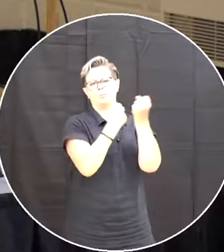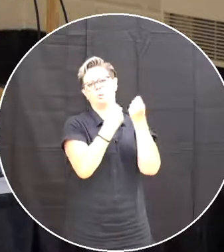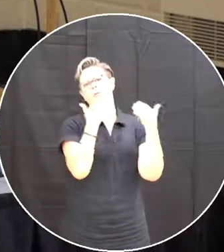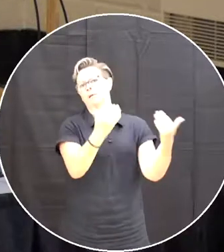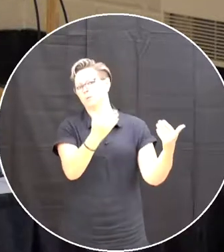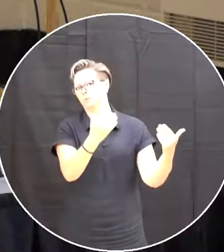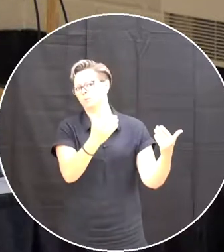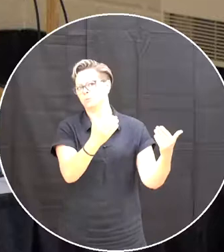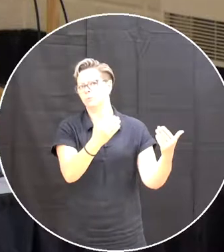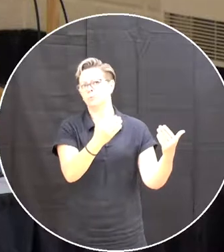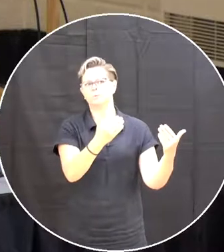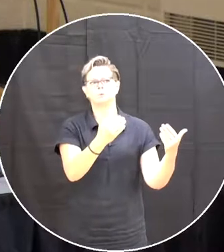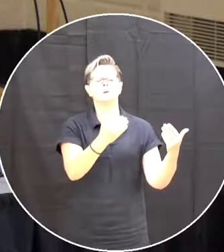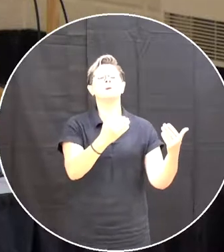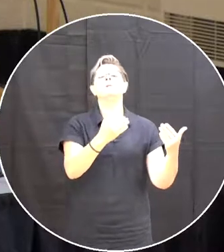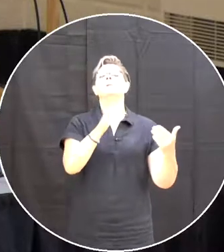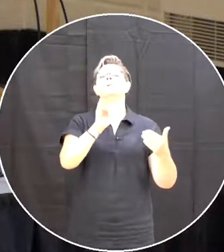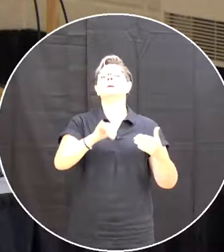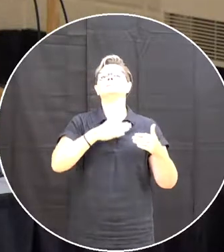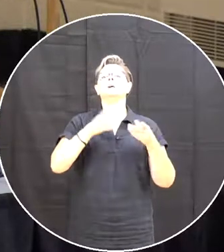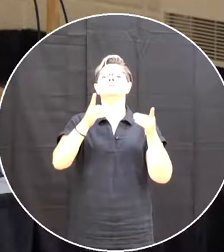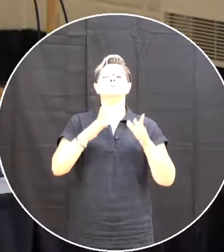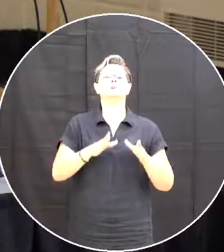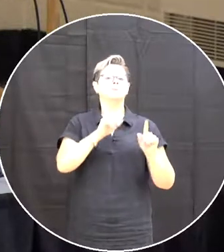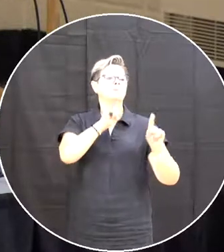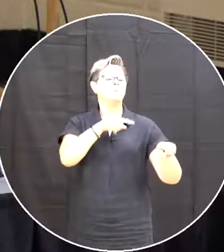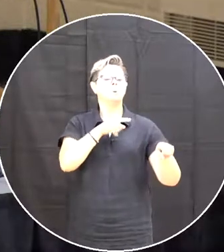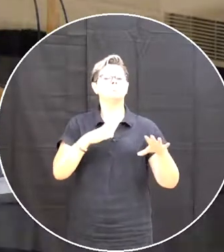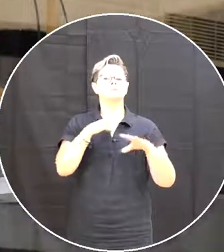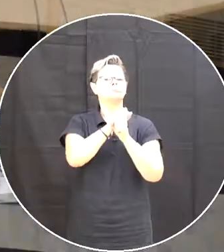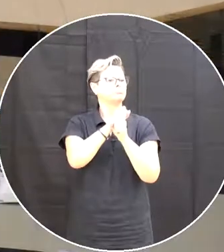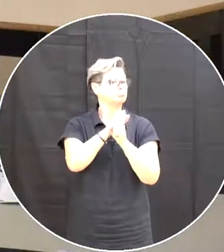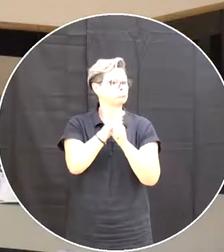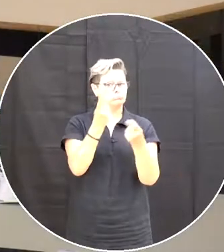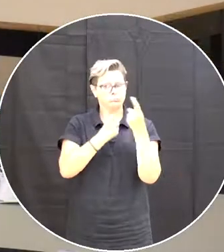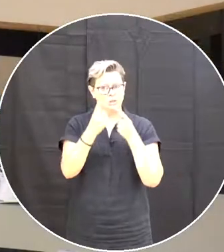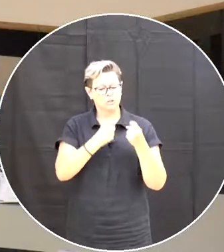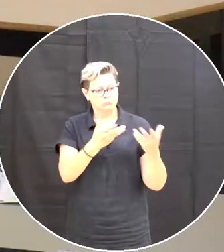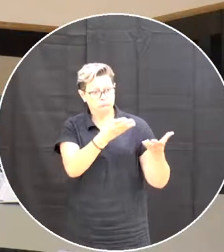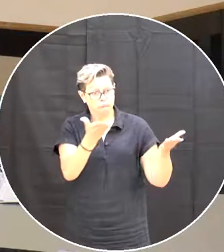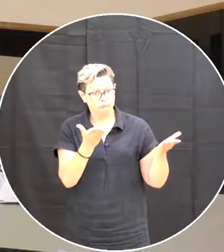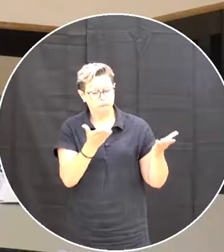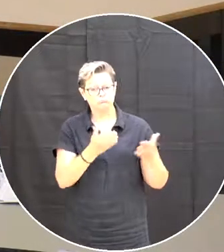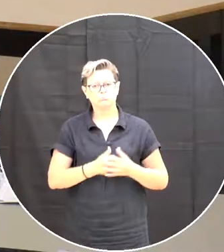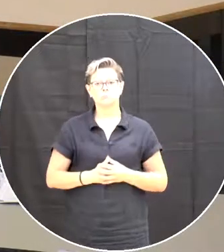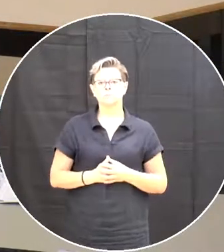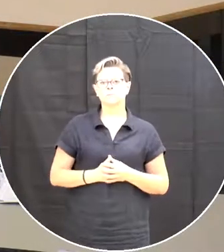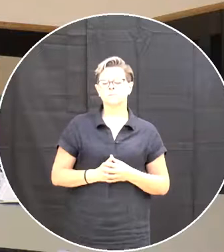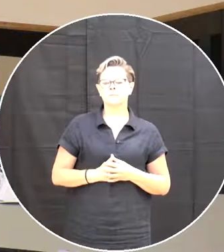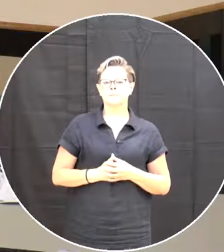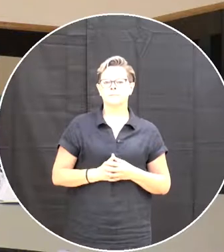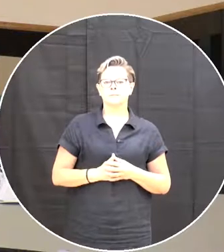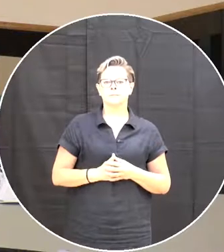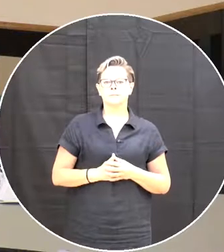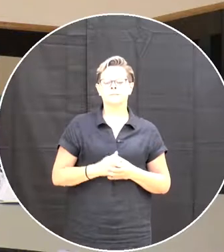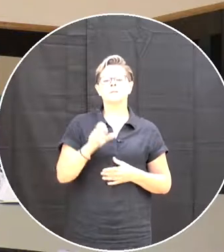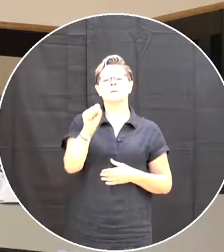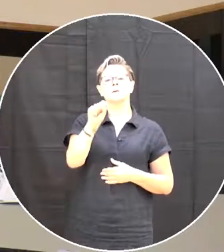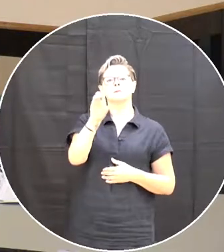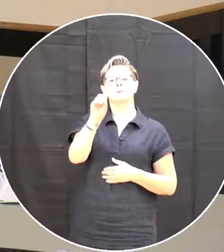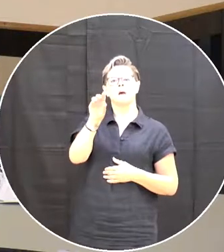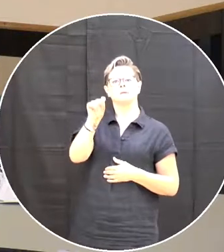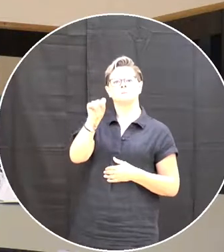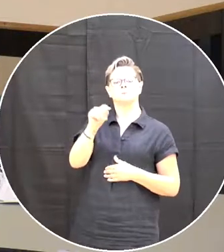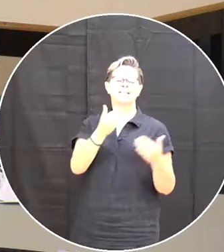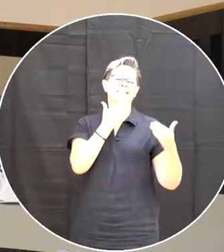So ends my Director's report Subject any questions Any questions Are on the table Uh Scott Thank